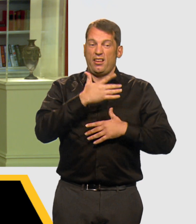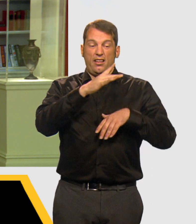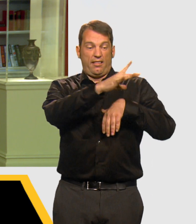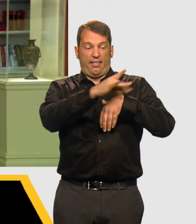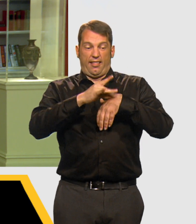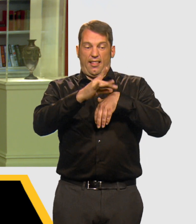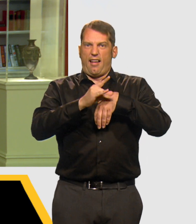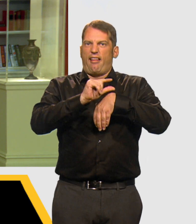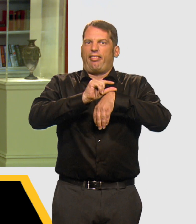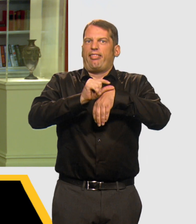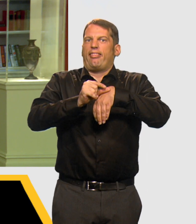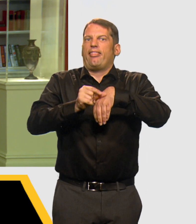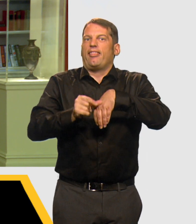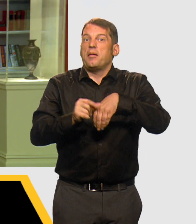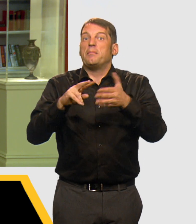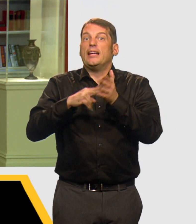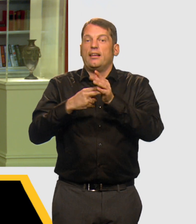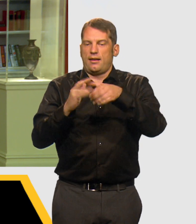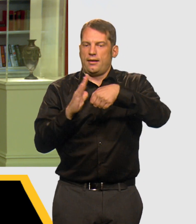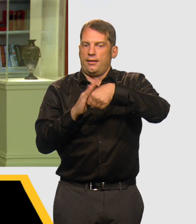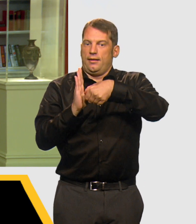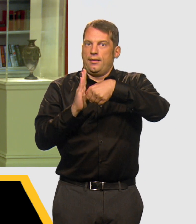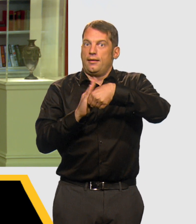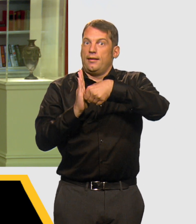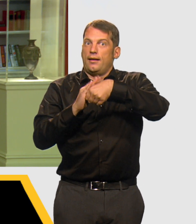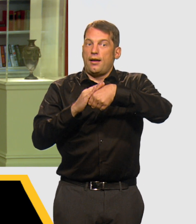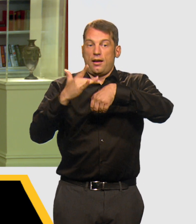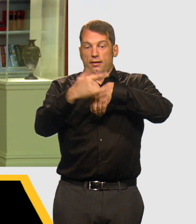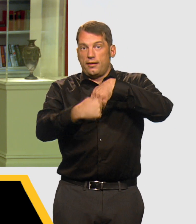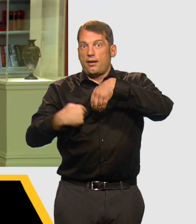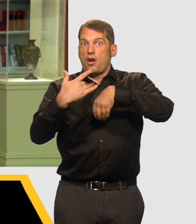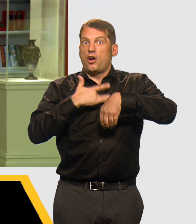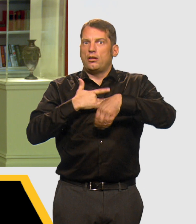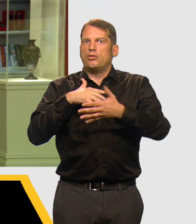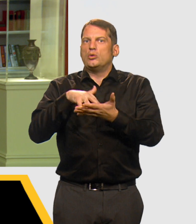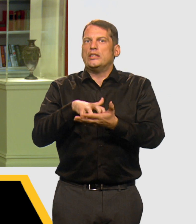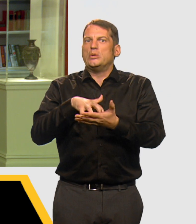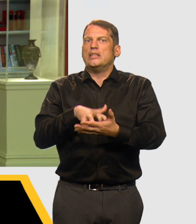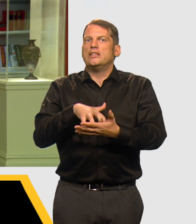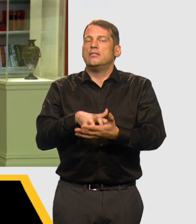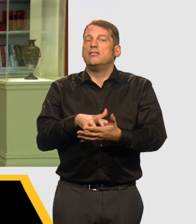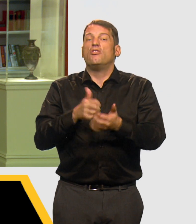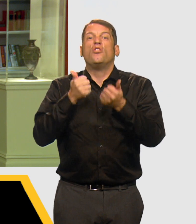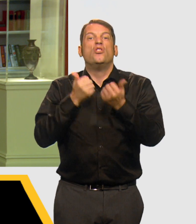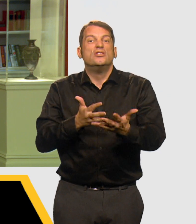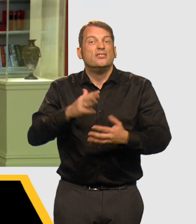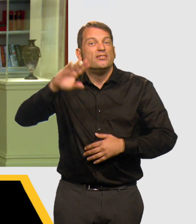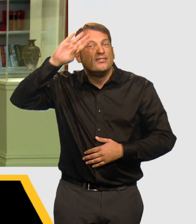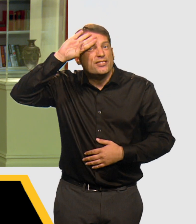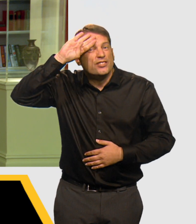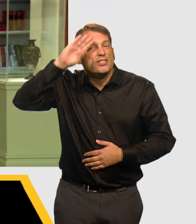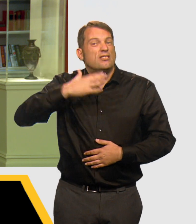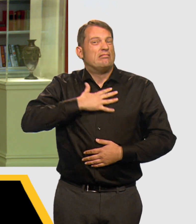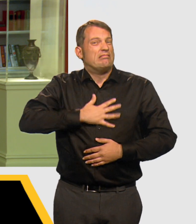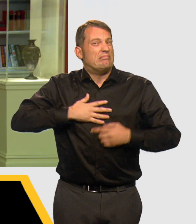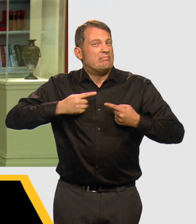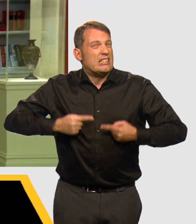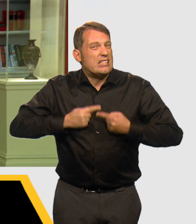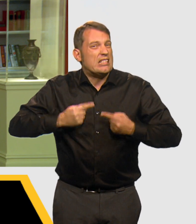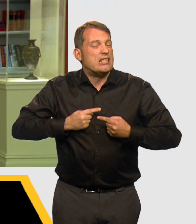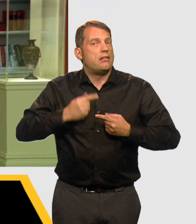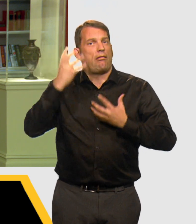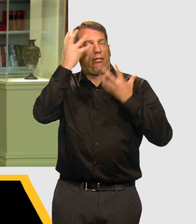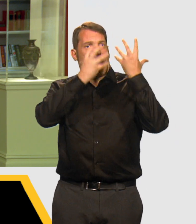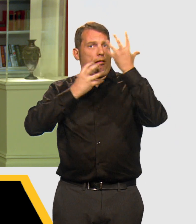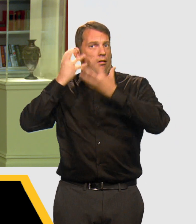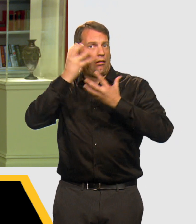builds up and weakens the valves and other parts of the heart. It can cause a fever, chest pains, fainting spells,